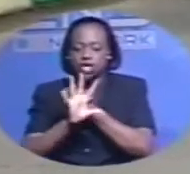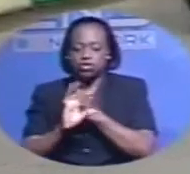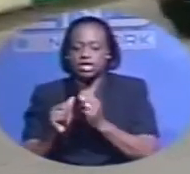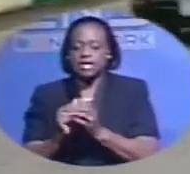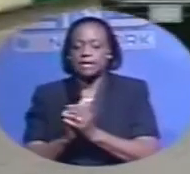News.